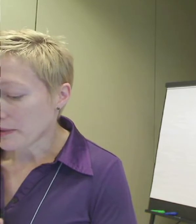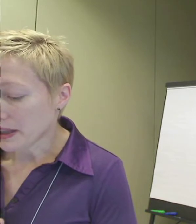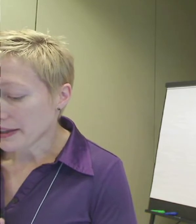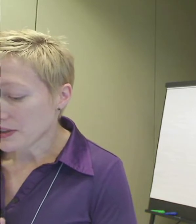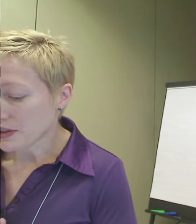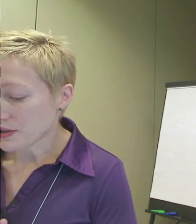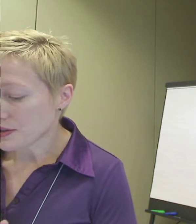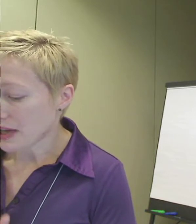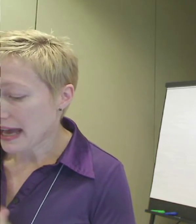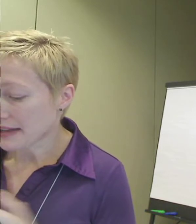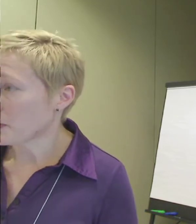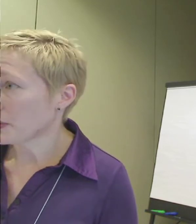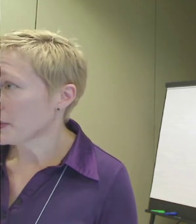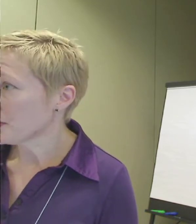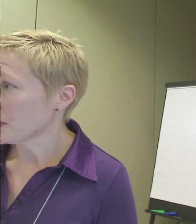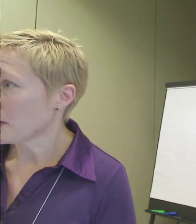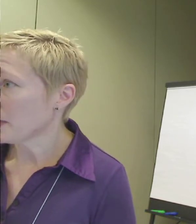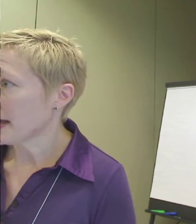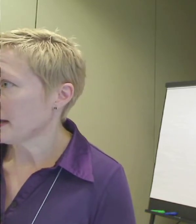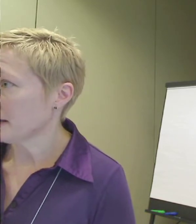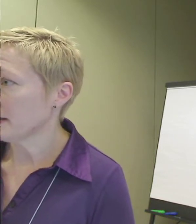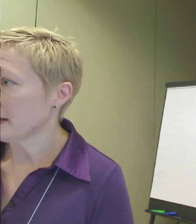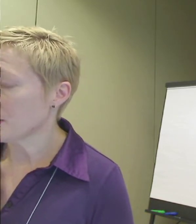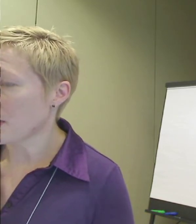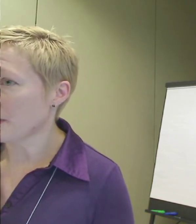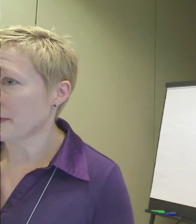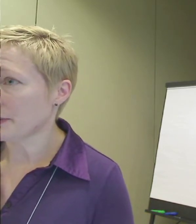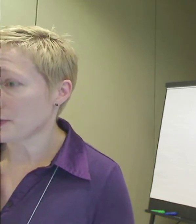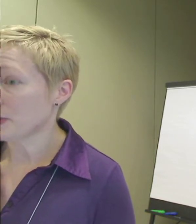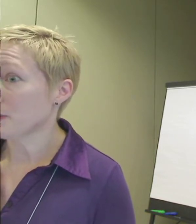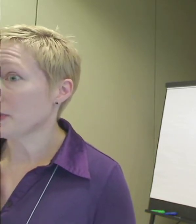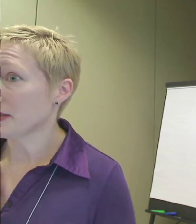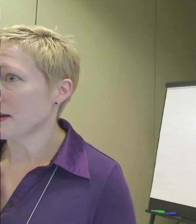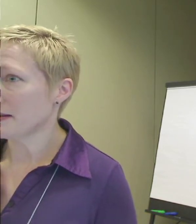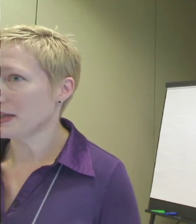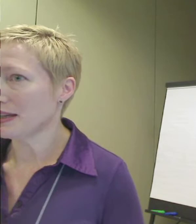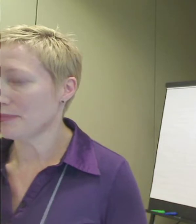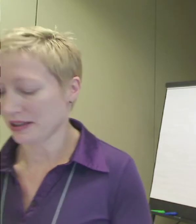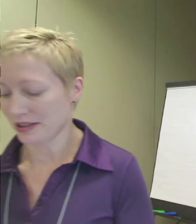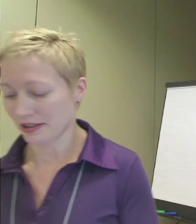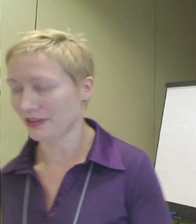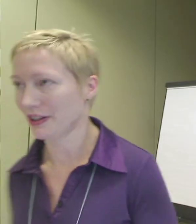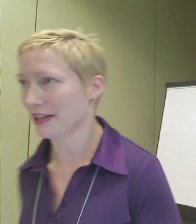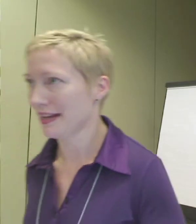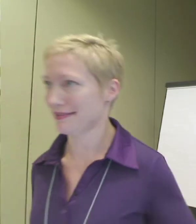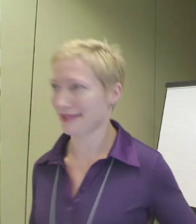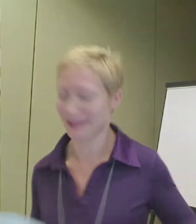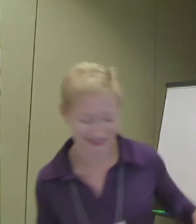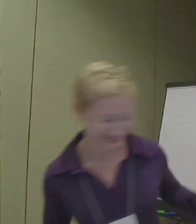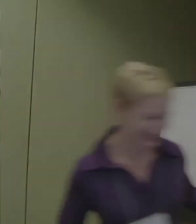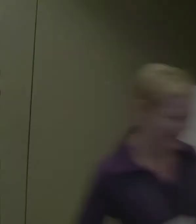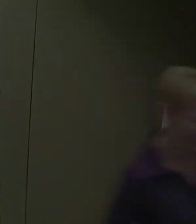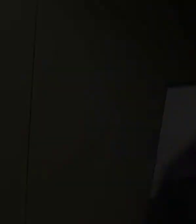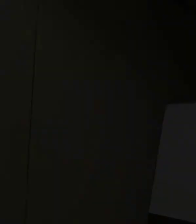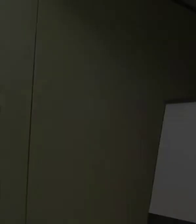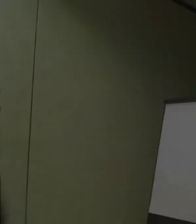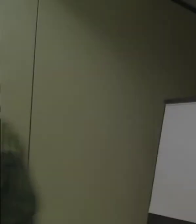I would like to just ask Marcus to go ahead and lead us off, and I'll just be doing timekeeping until the very end.